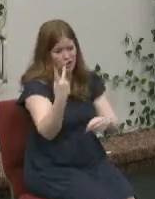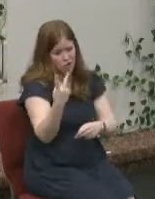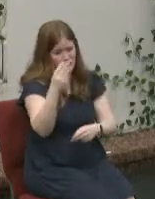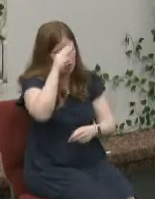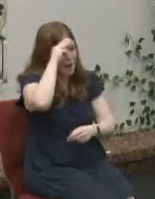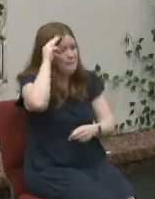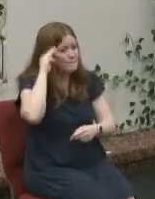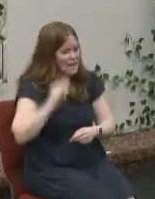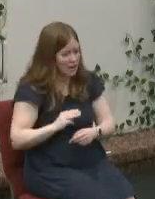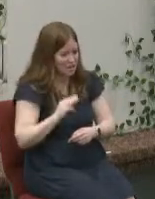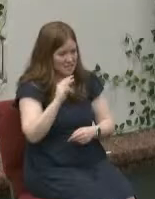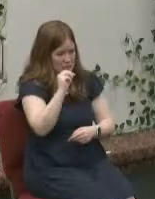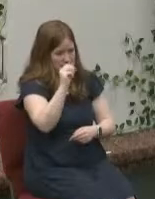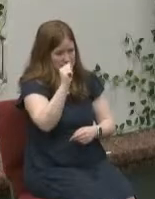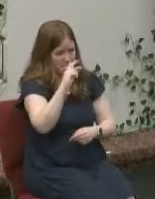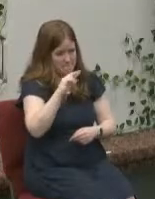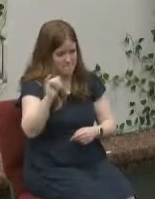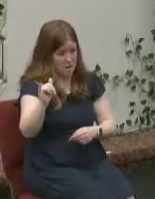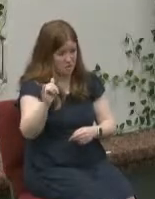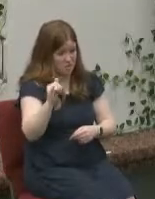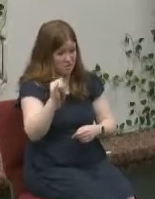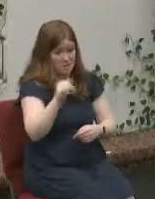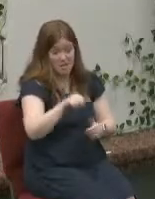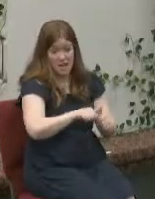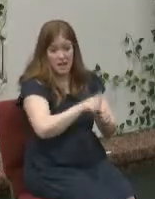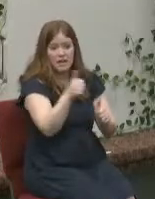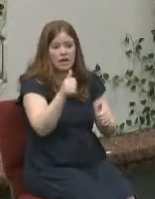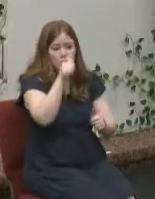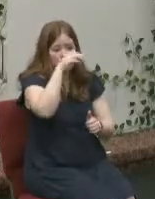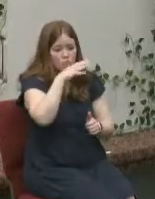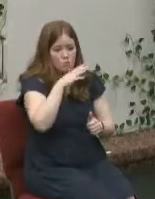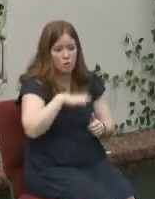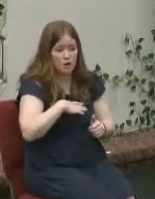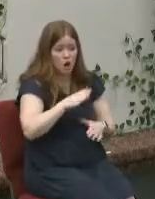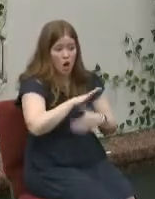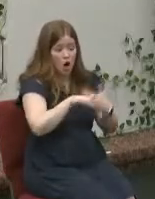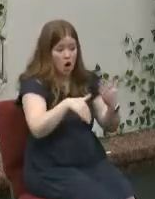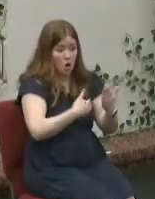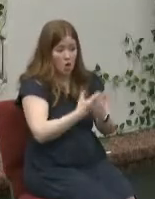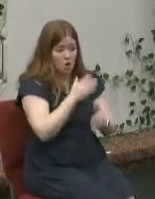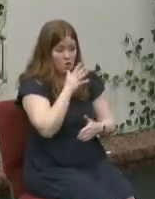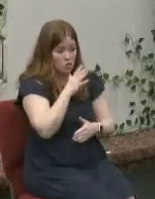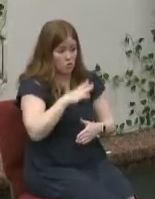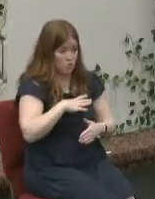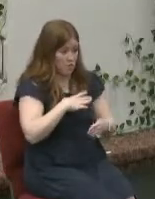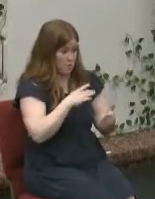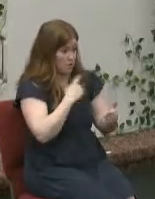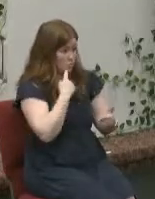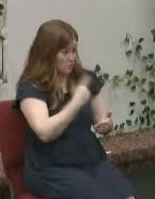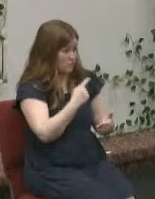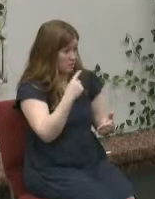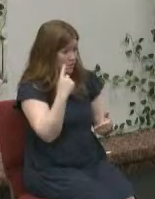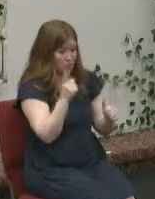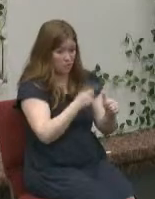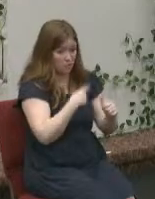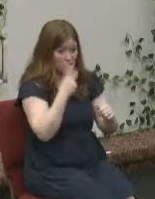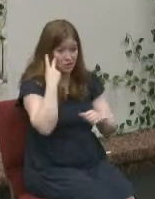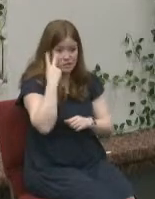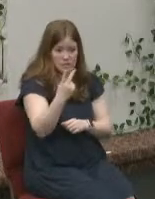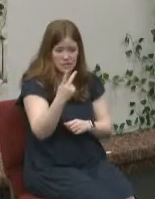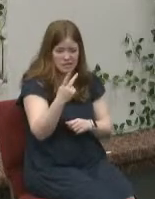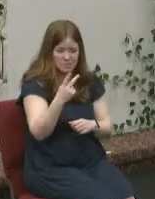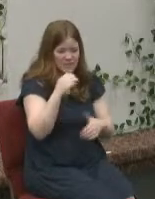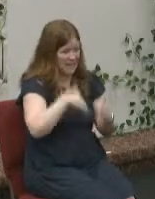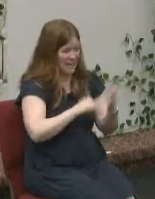put them all together all the first witnesses were women now in first century judaism women's testimonies were not valid in court they were not